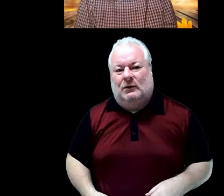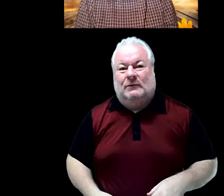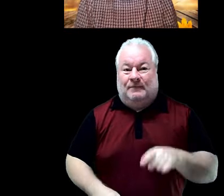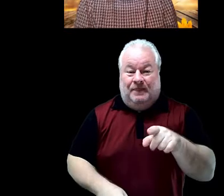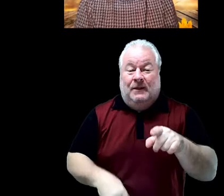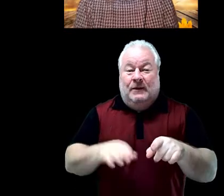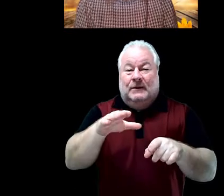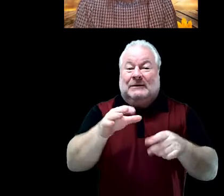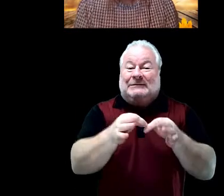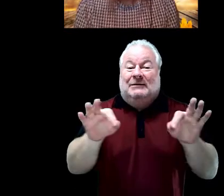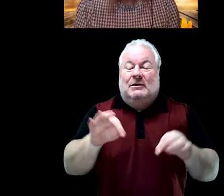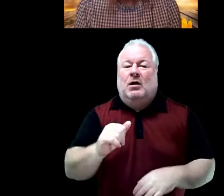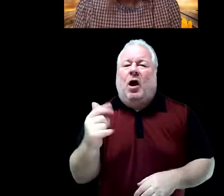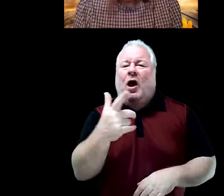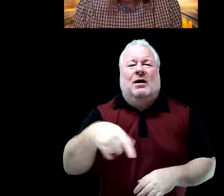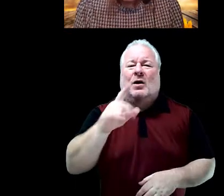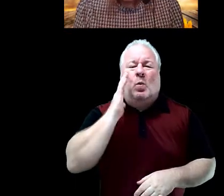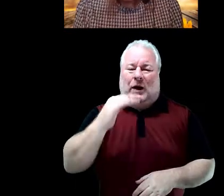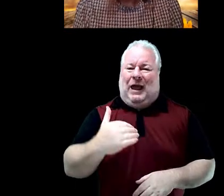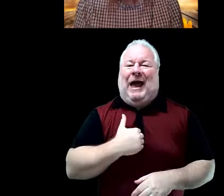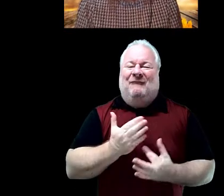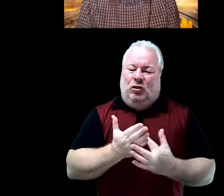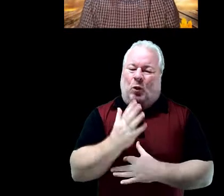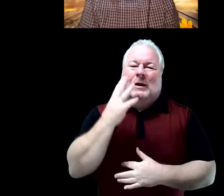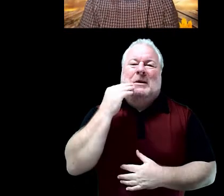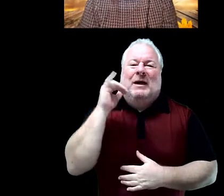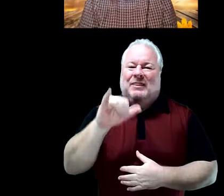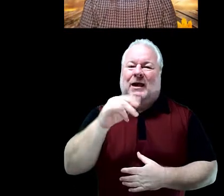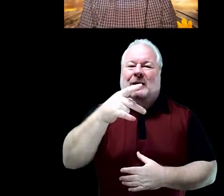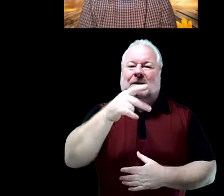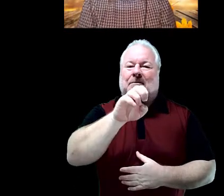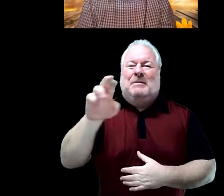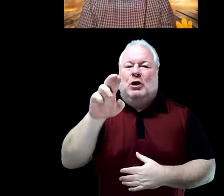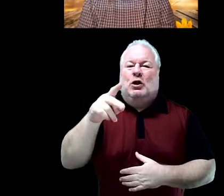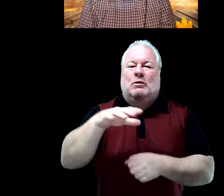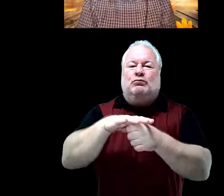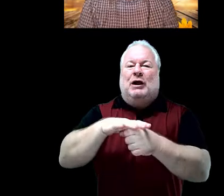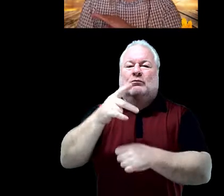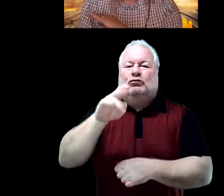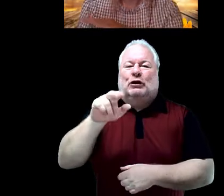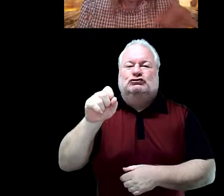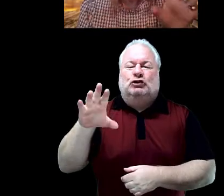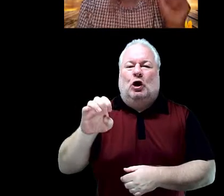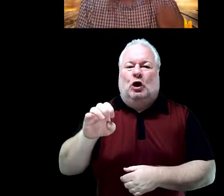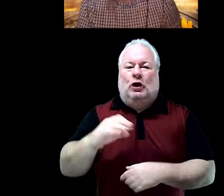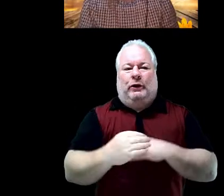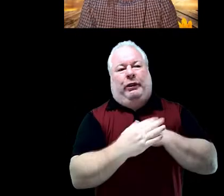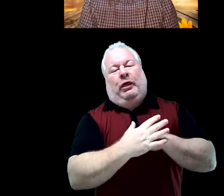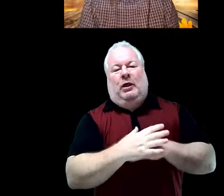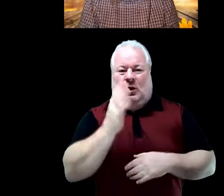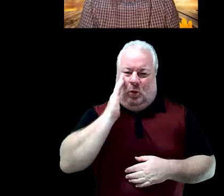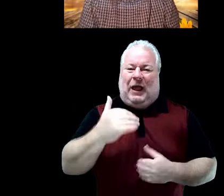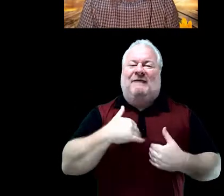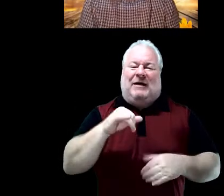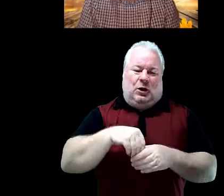us will experience peer pressure in our lives. All of us